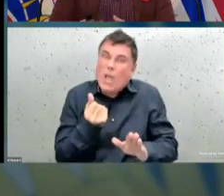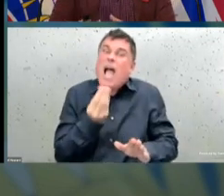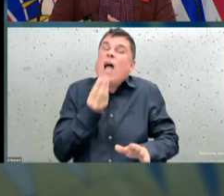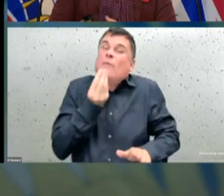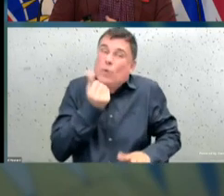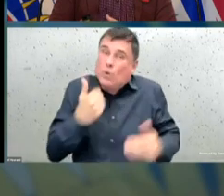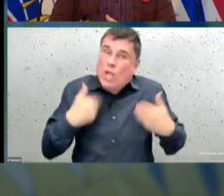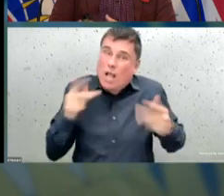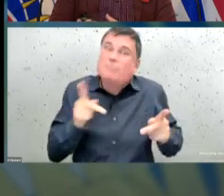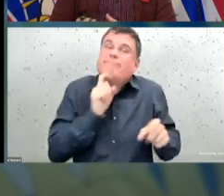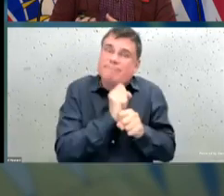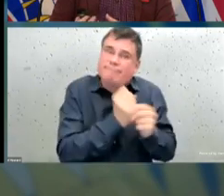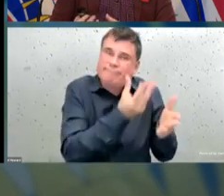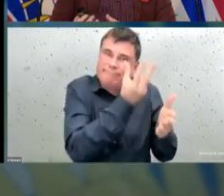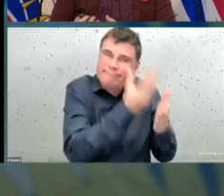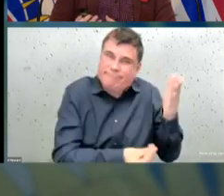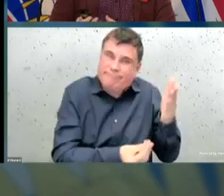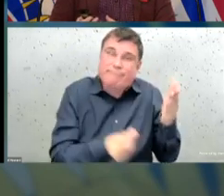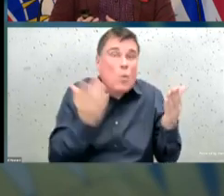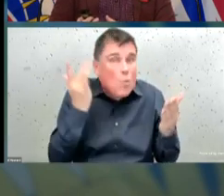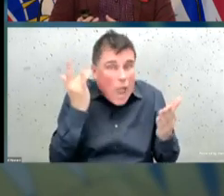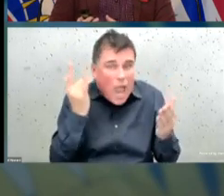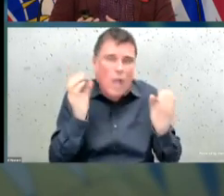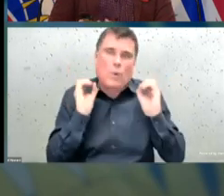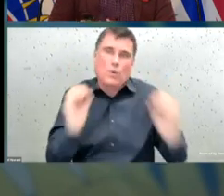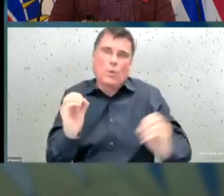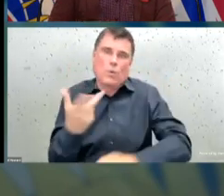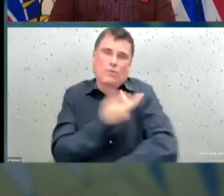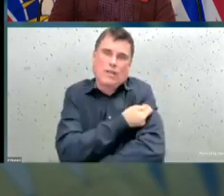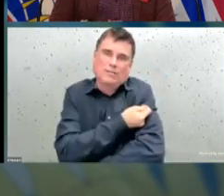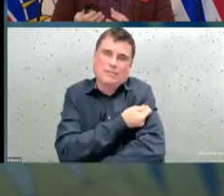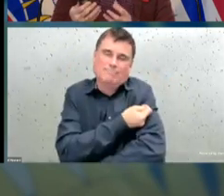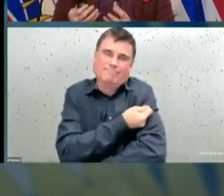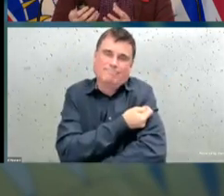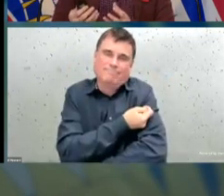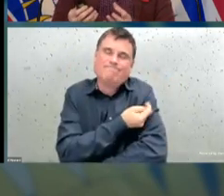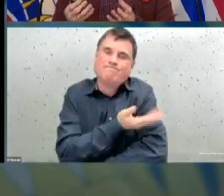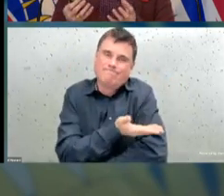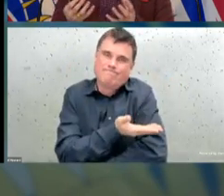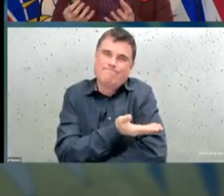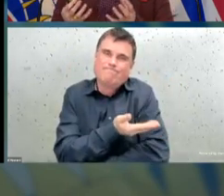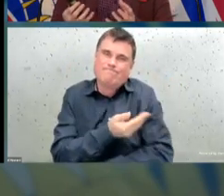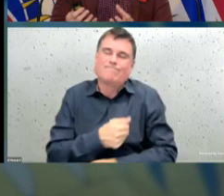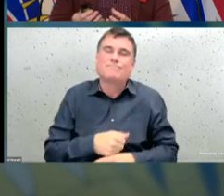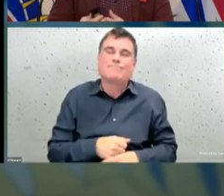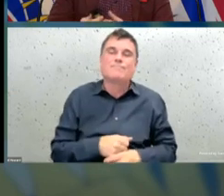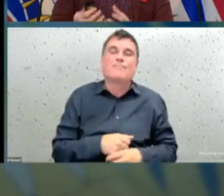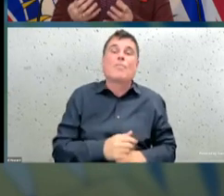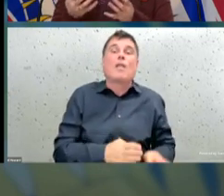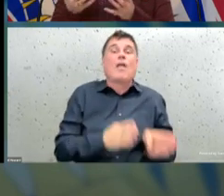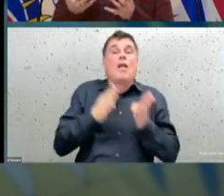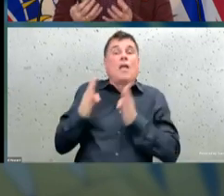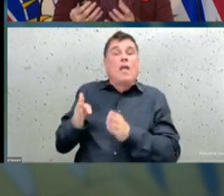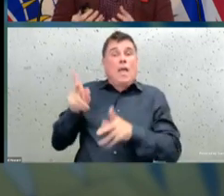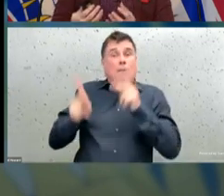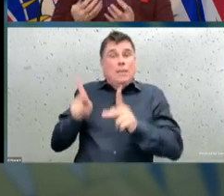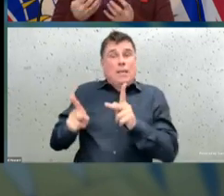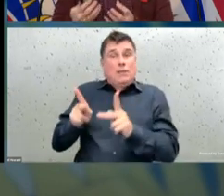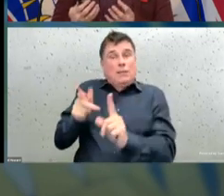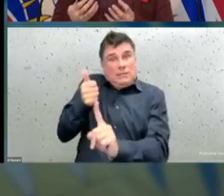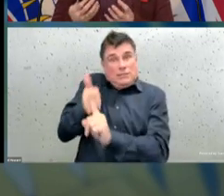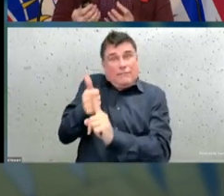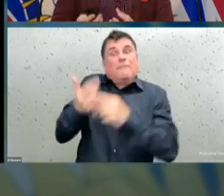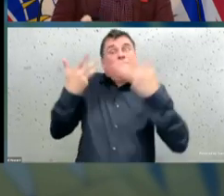deaths in people who are fully vaccinated are in those who are older with underlying conditions whose immune